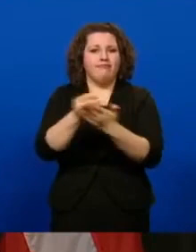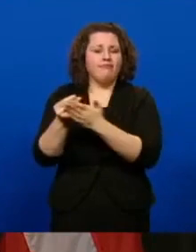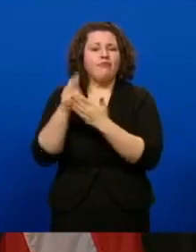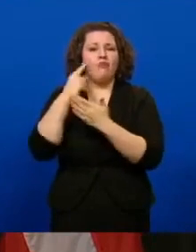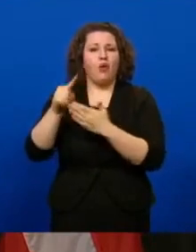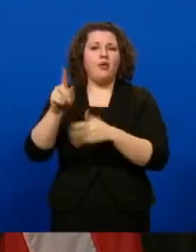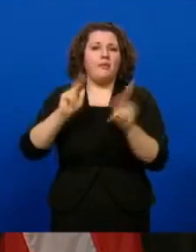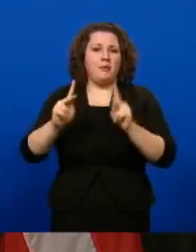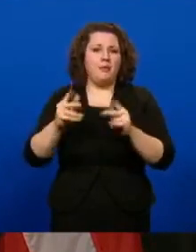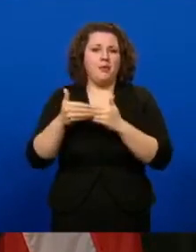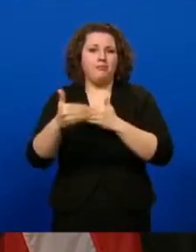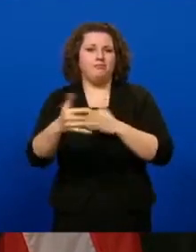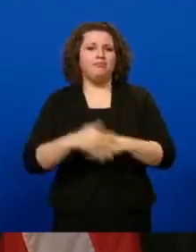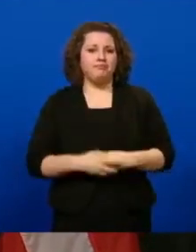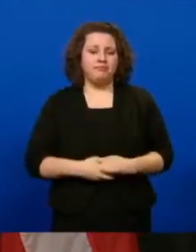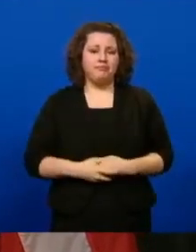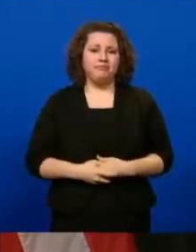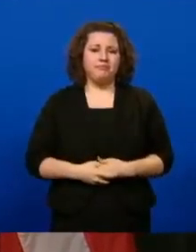months. Aaron?